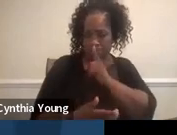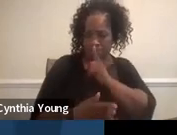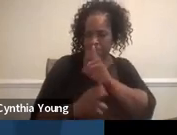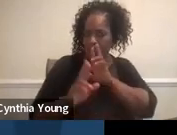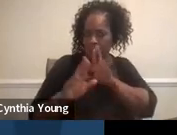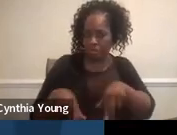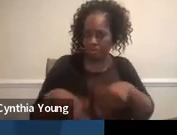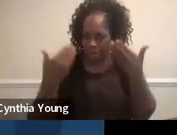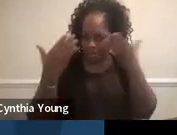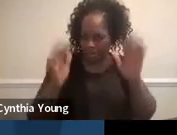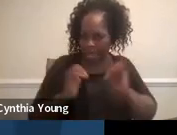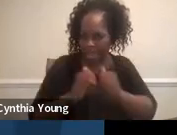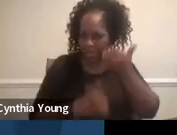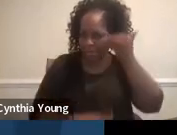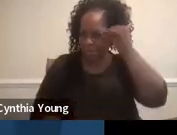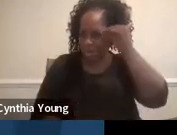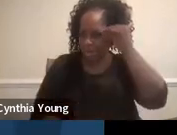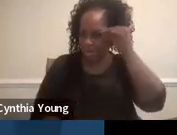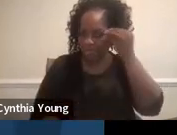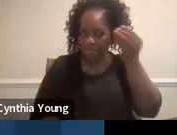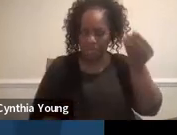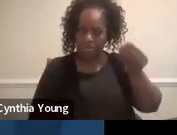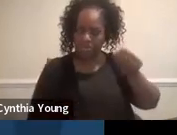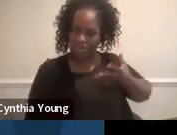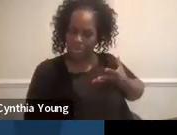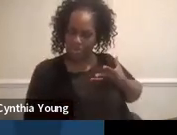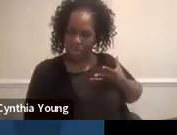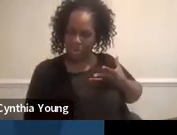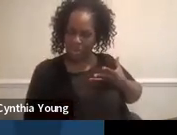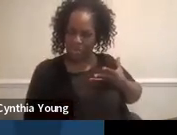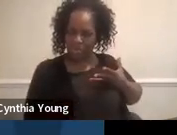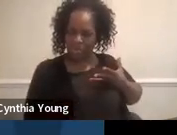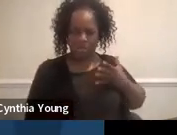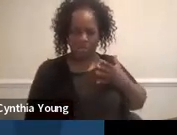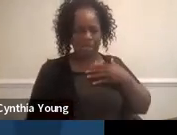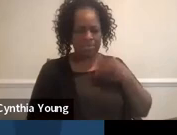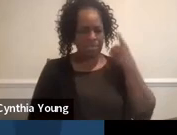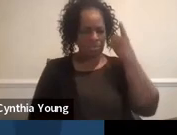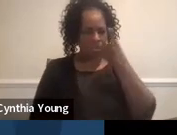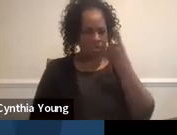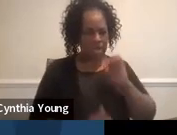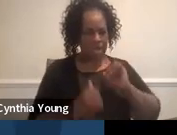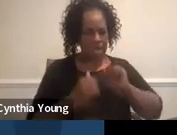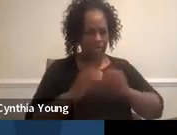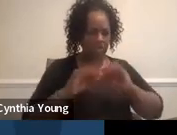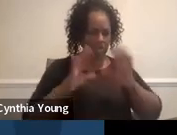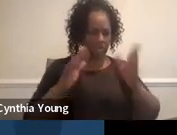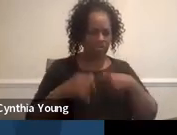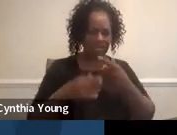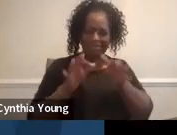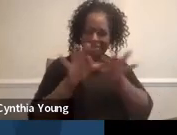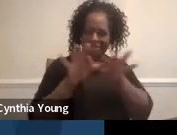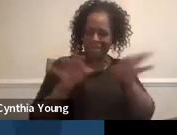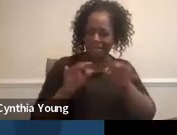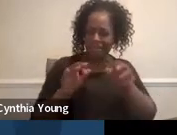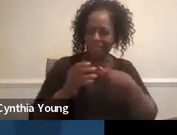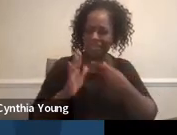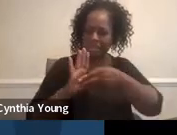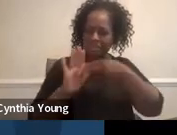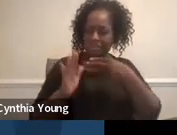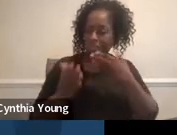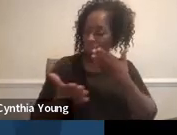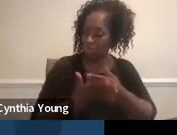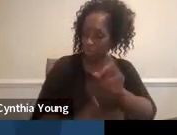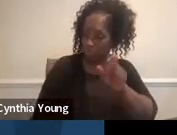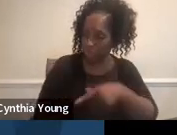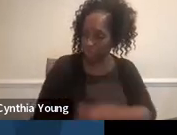that, you know, like, so if you're only being told and made me one, that's what made me want to clarify that. That is a good